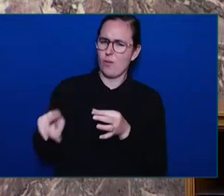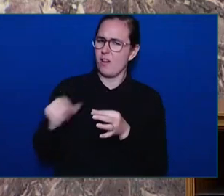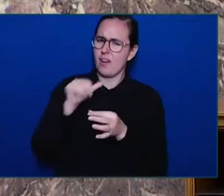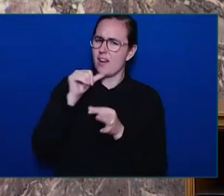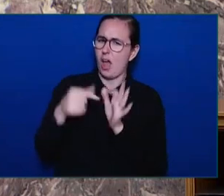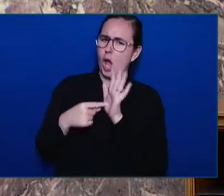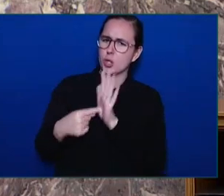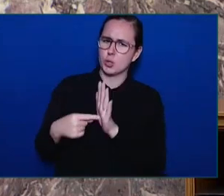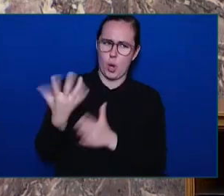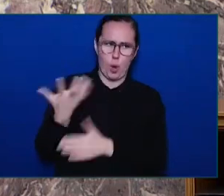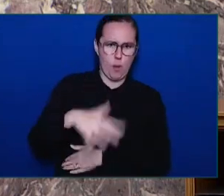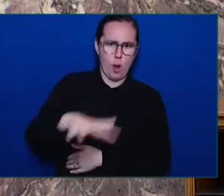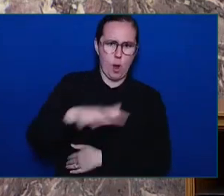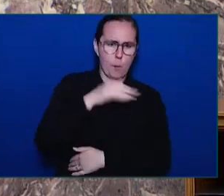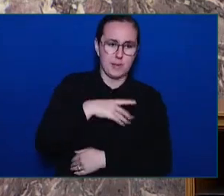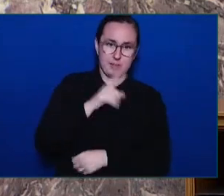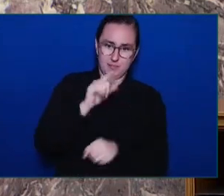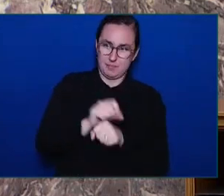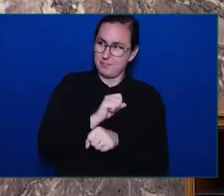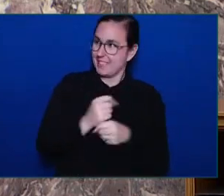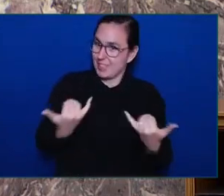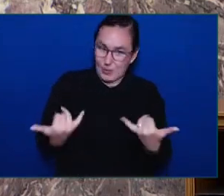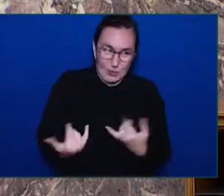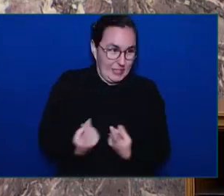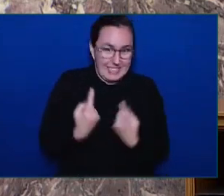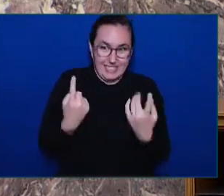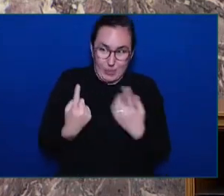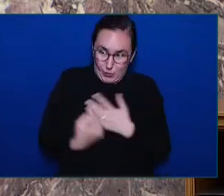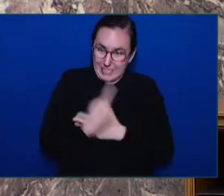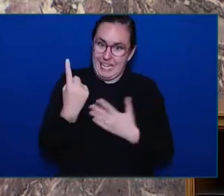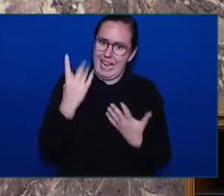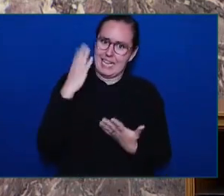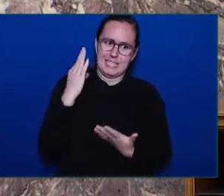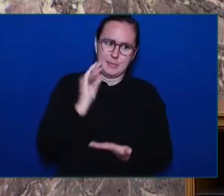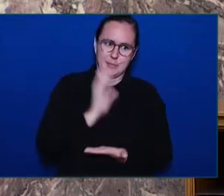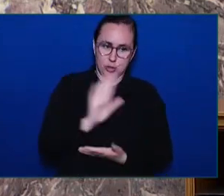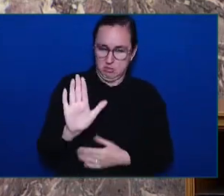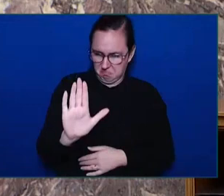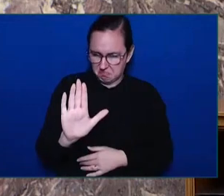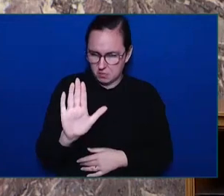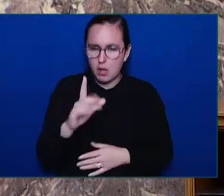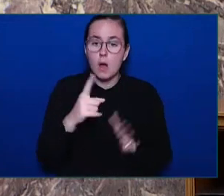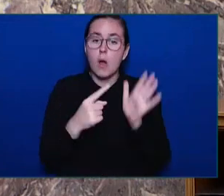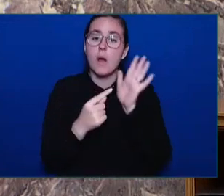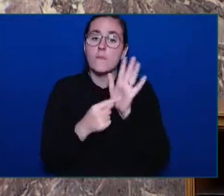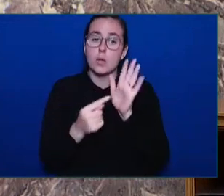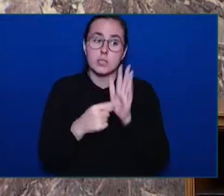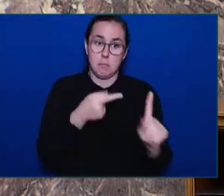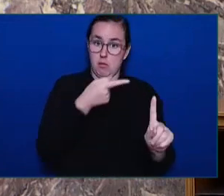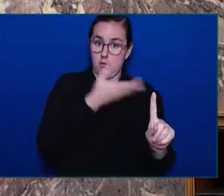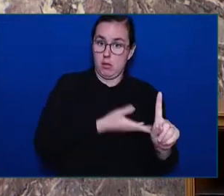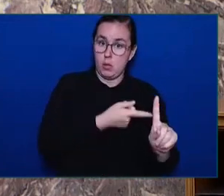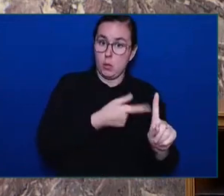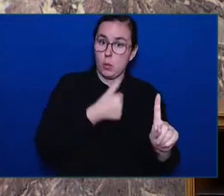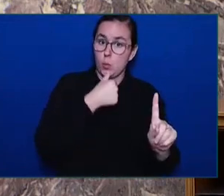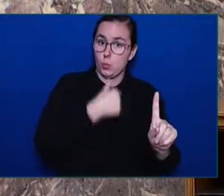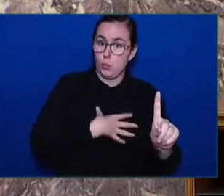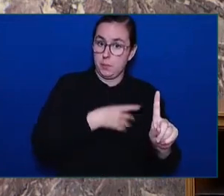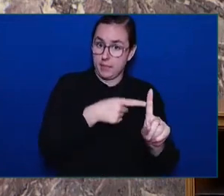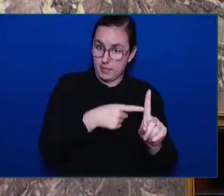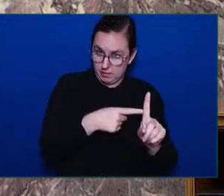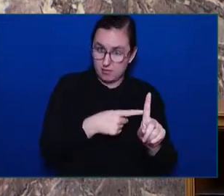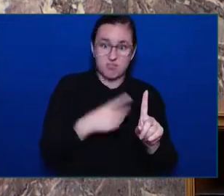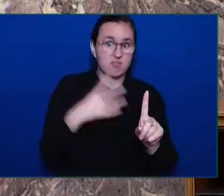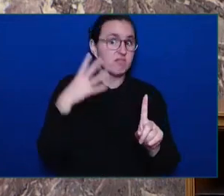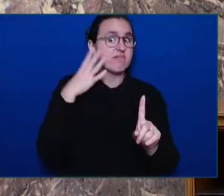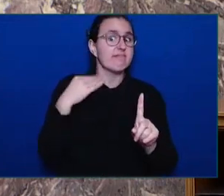Here's an example of a woman that's facing an issue in our health care system right now.